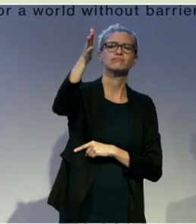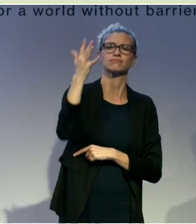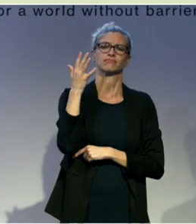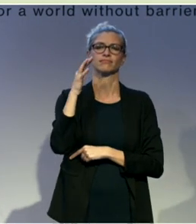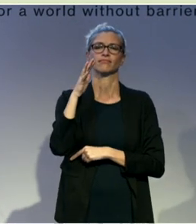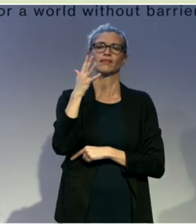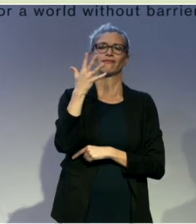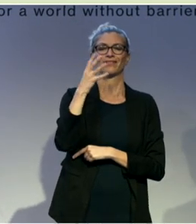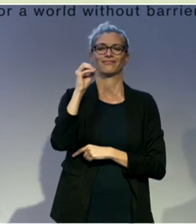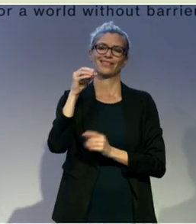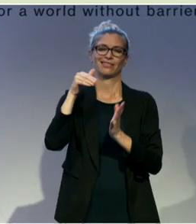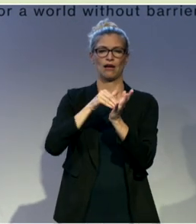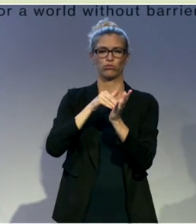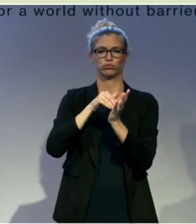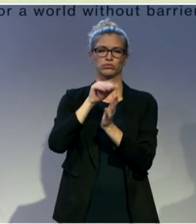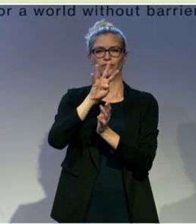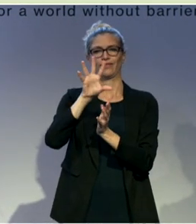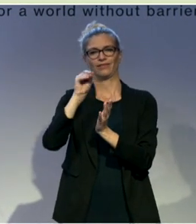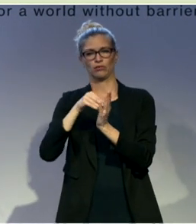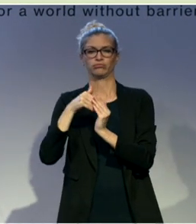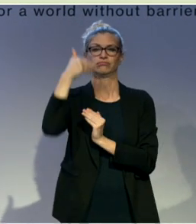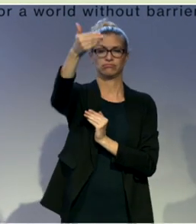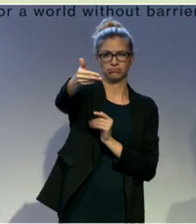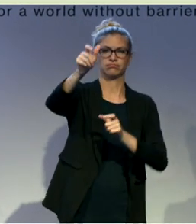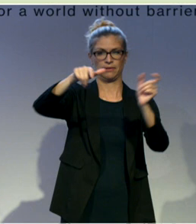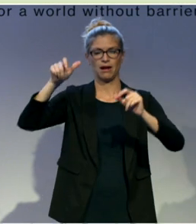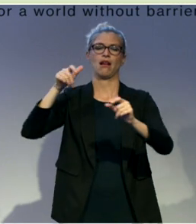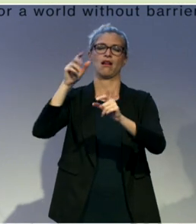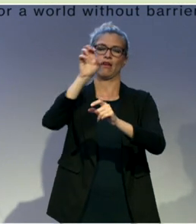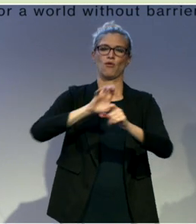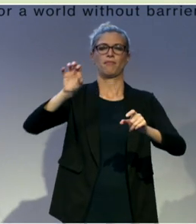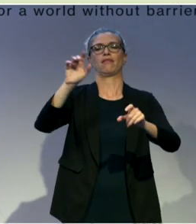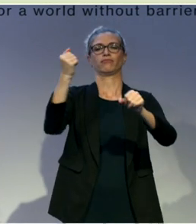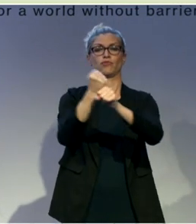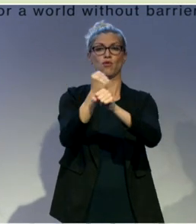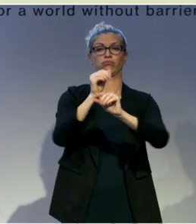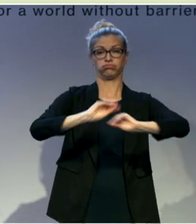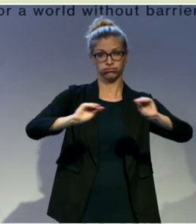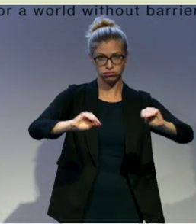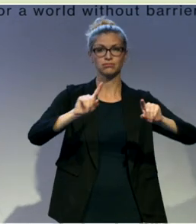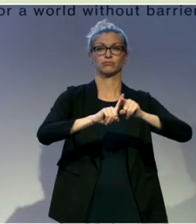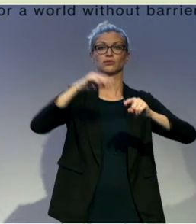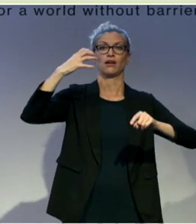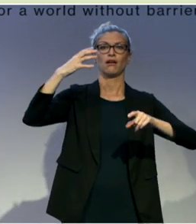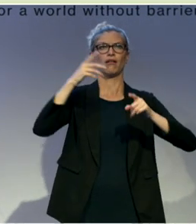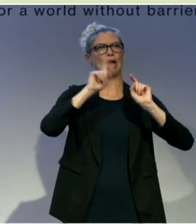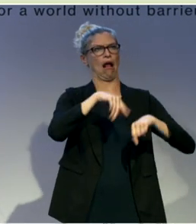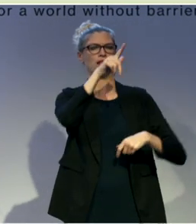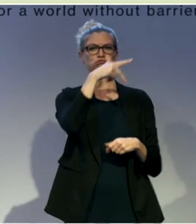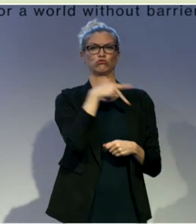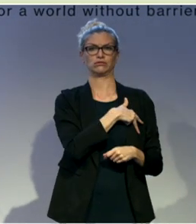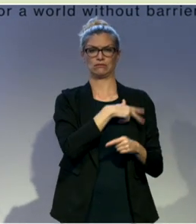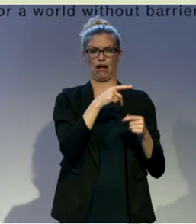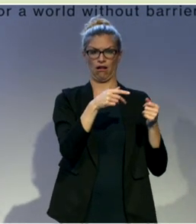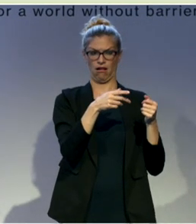have found a job. And a lot of savings from social spending for the government. And there is a forecast,